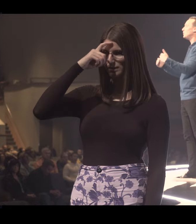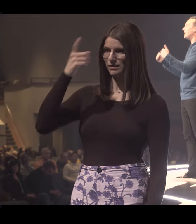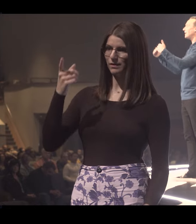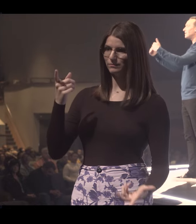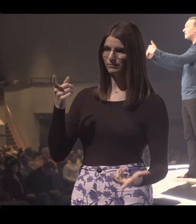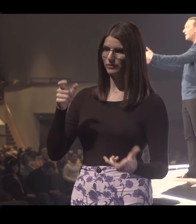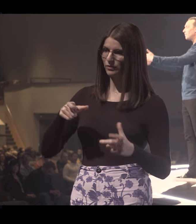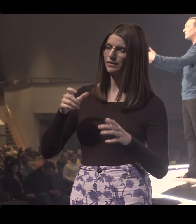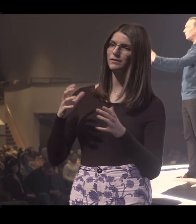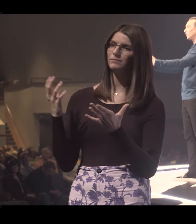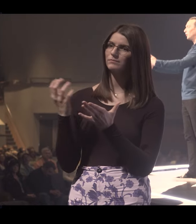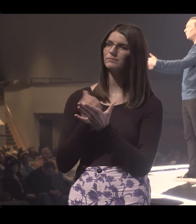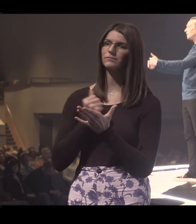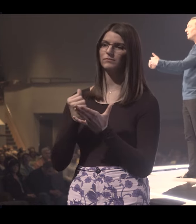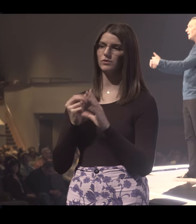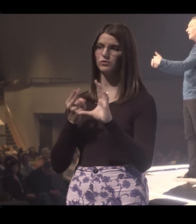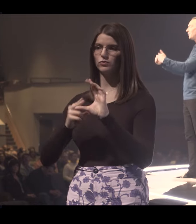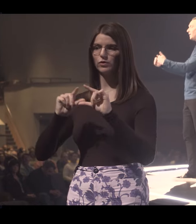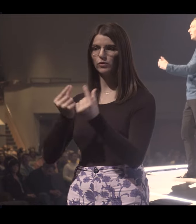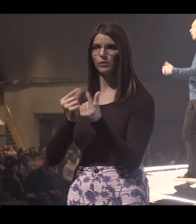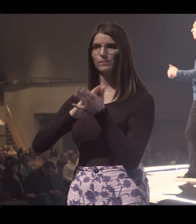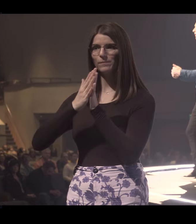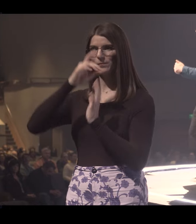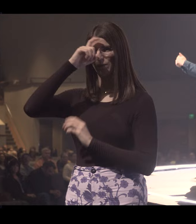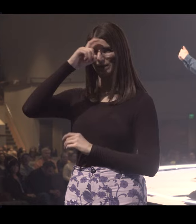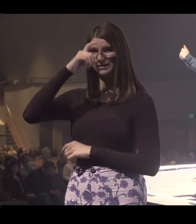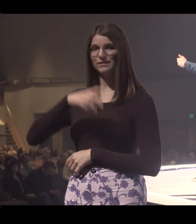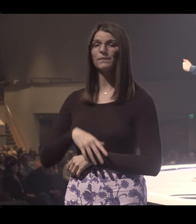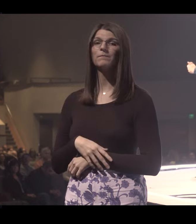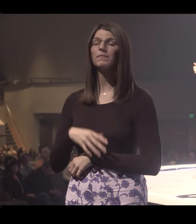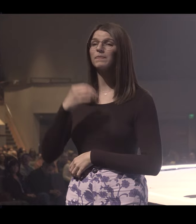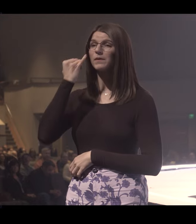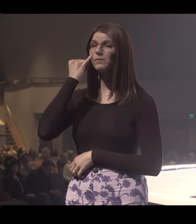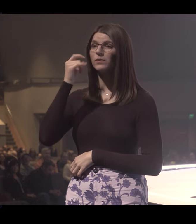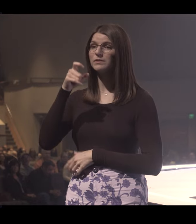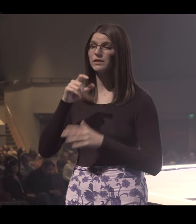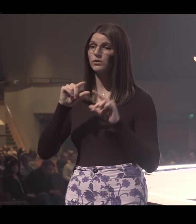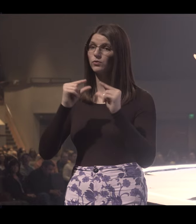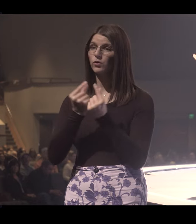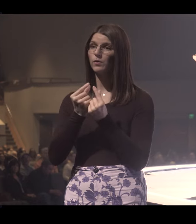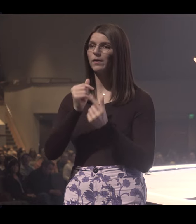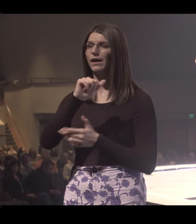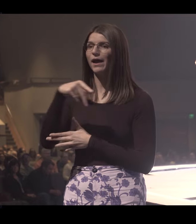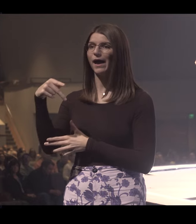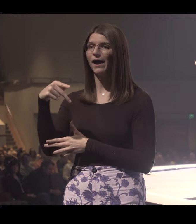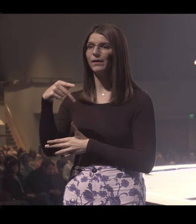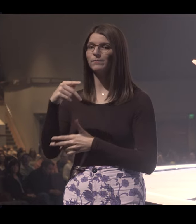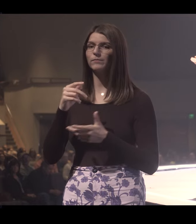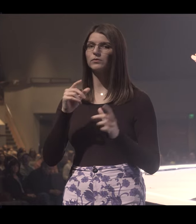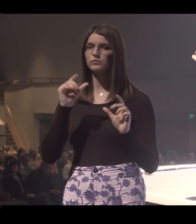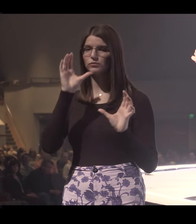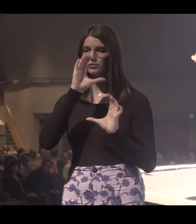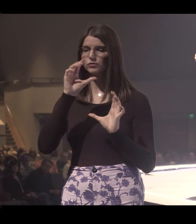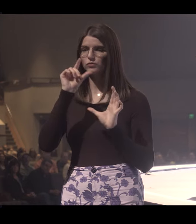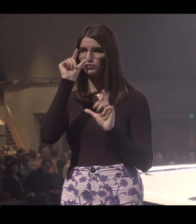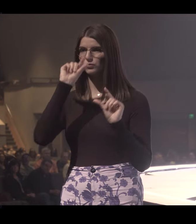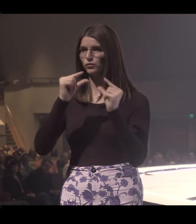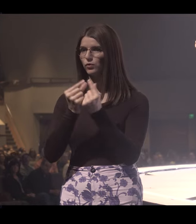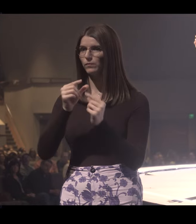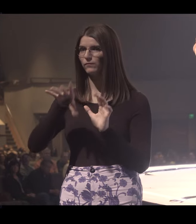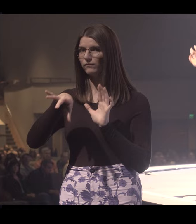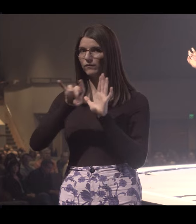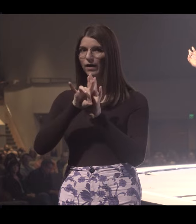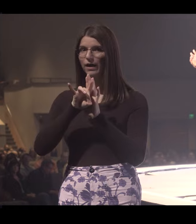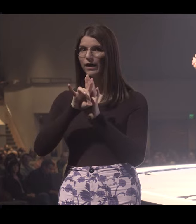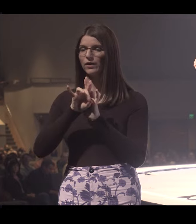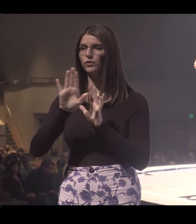is on the other side of you taking a step into a group. And if you need a group, you can get on our app today. We have a group finder that you simply type